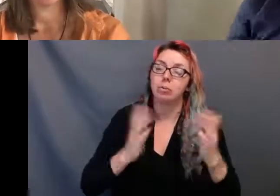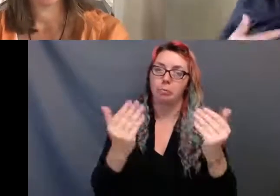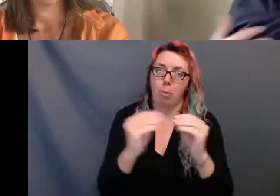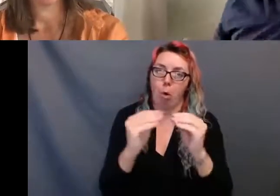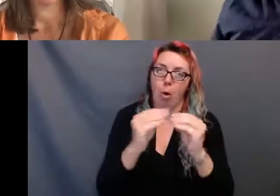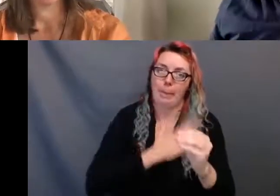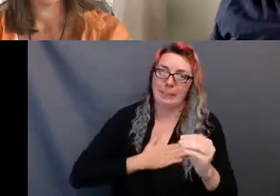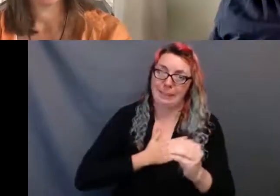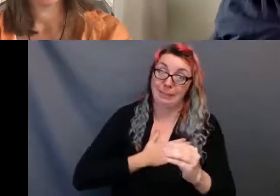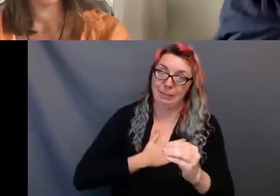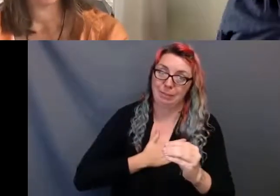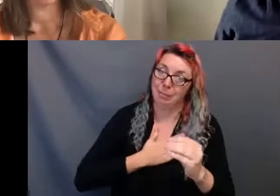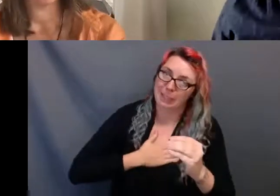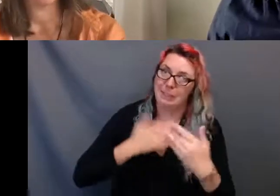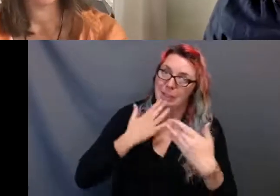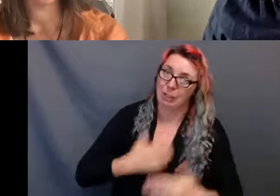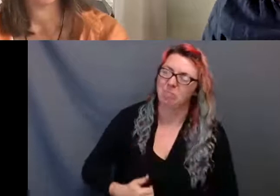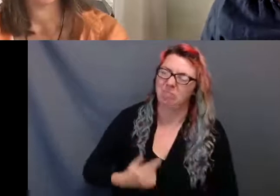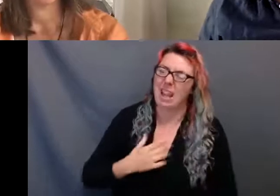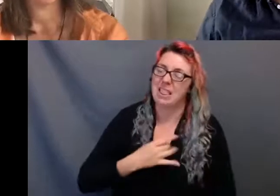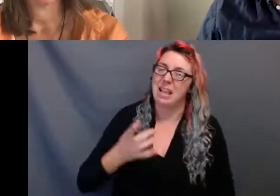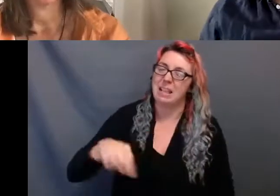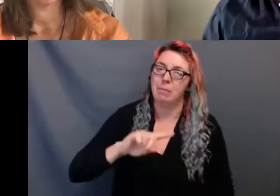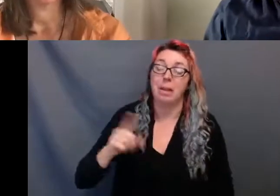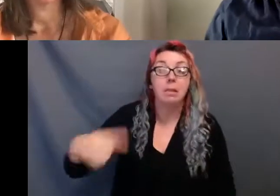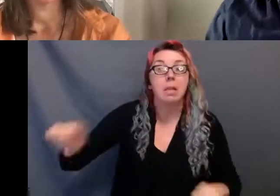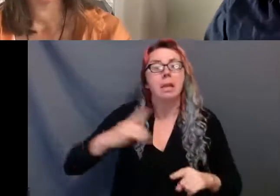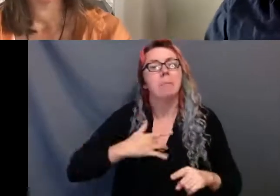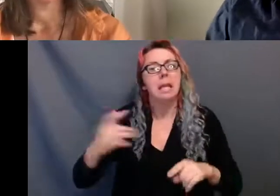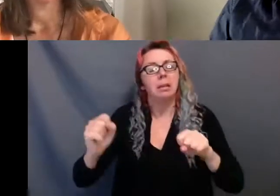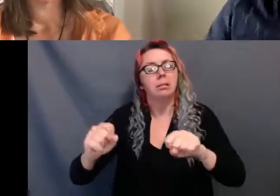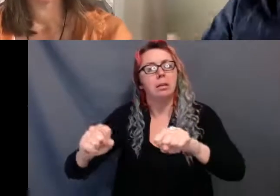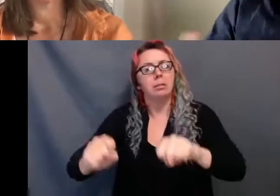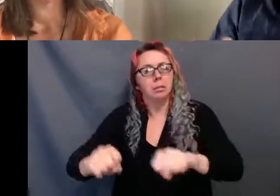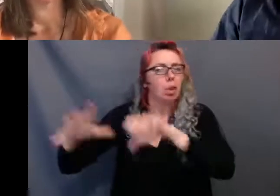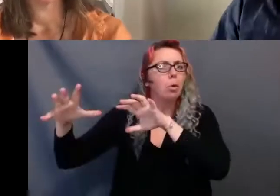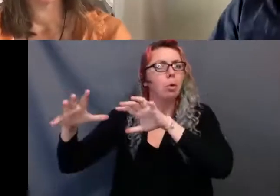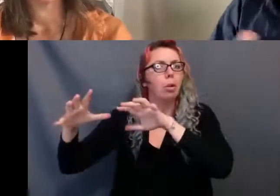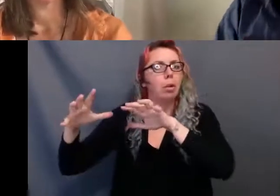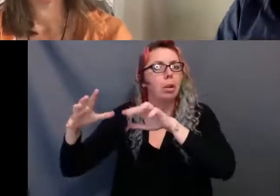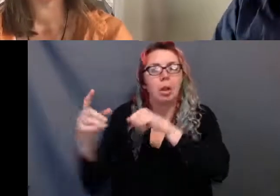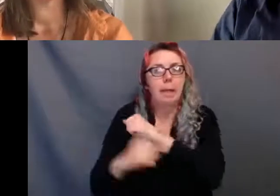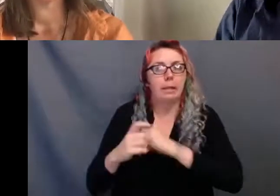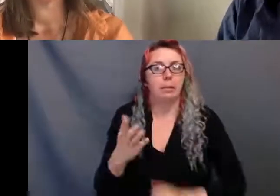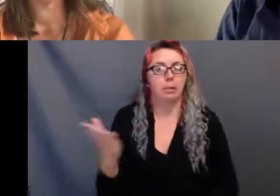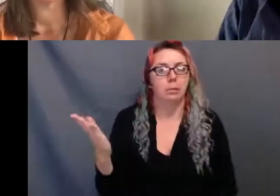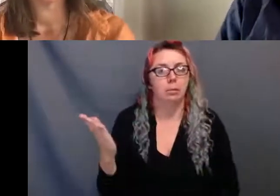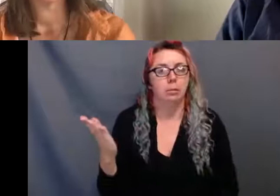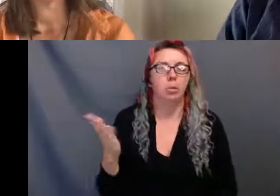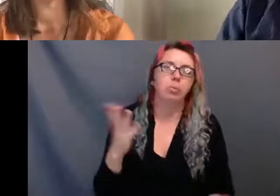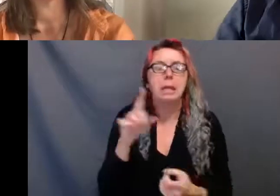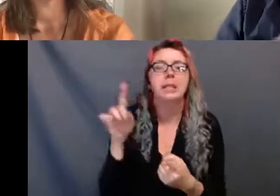Because in my humble opinion, they are inherently decolonial. Or at least, at the very least, less colonial.